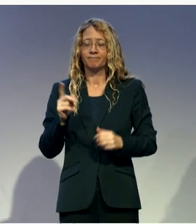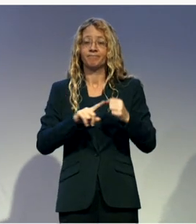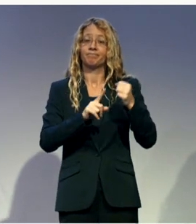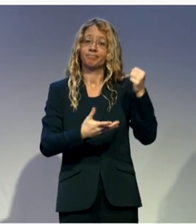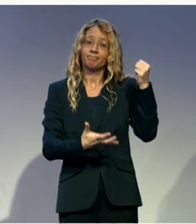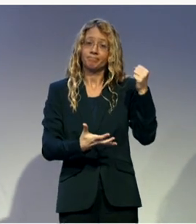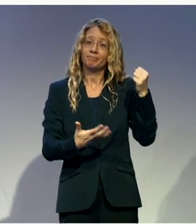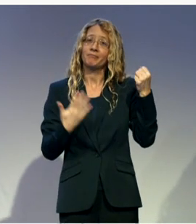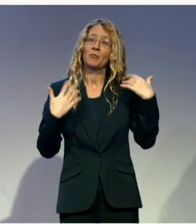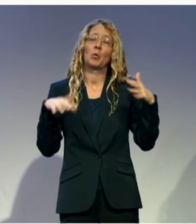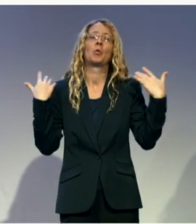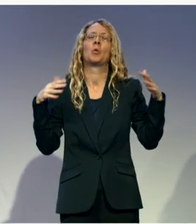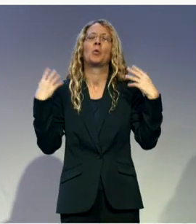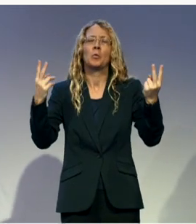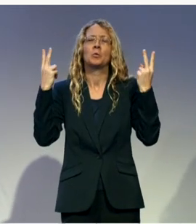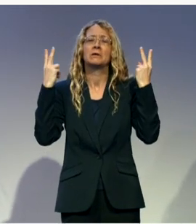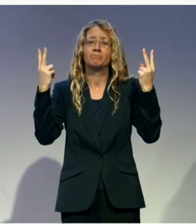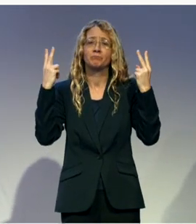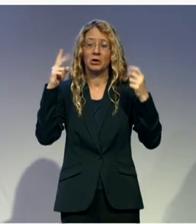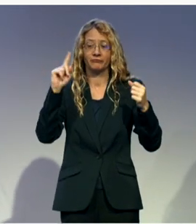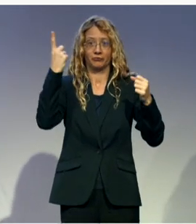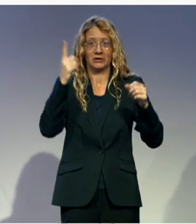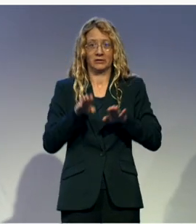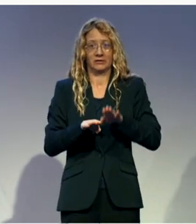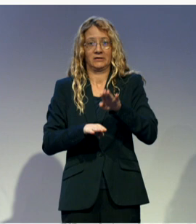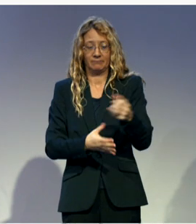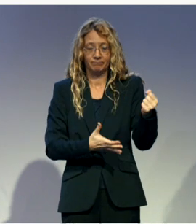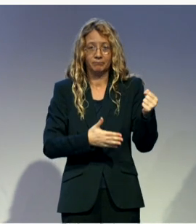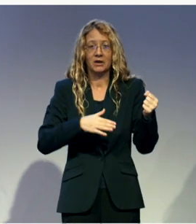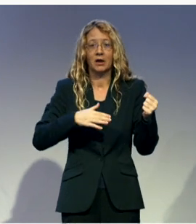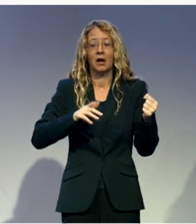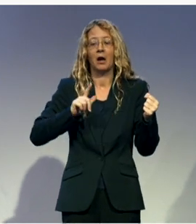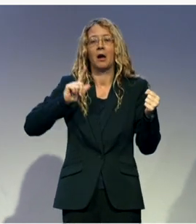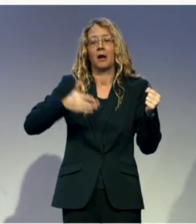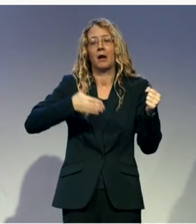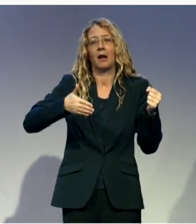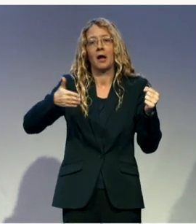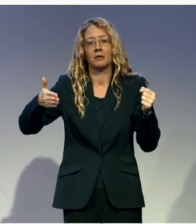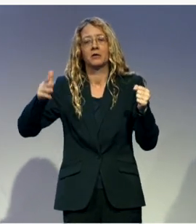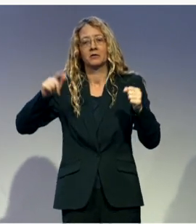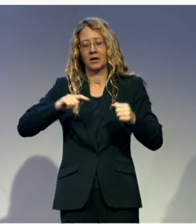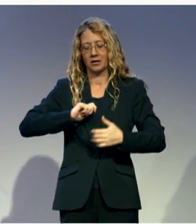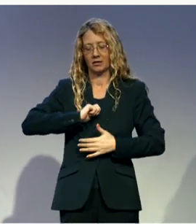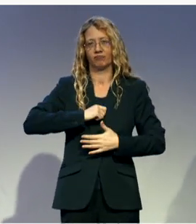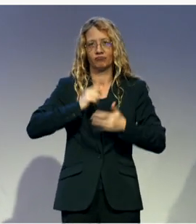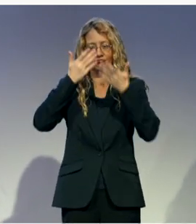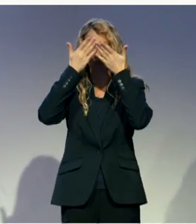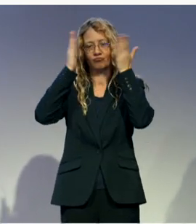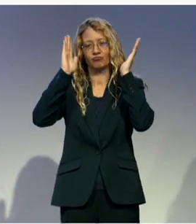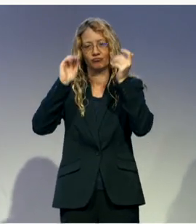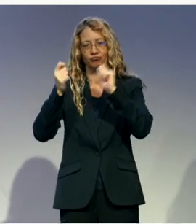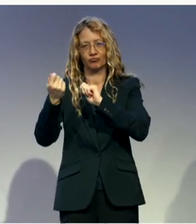But later, when the mindset is changed and the system that embraces people with disability to ensure the representation,